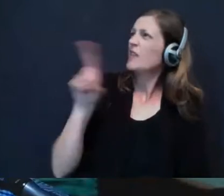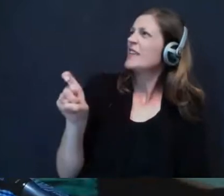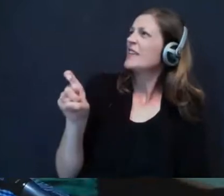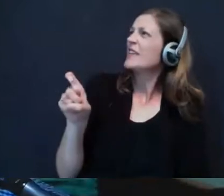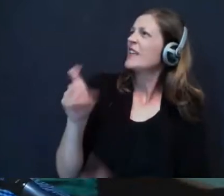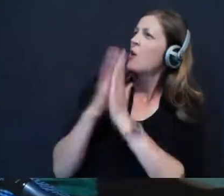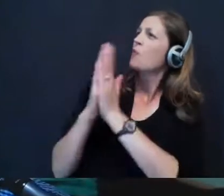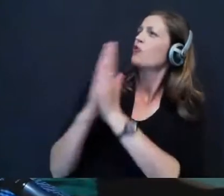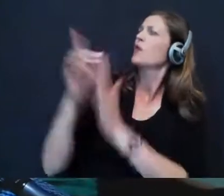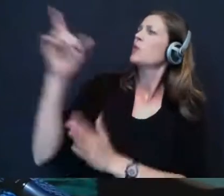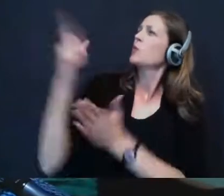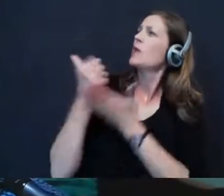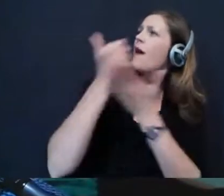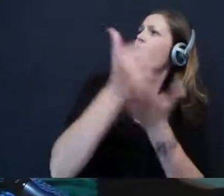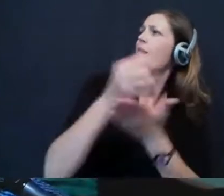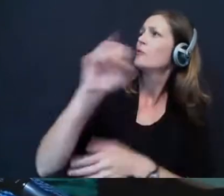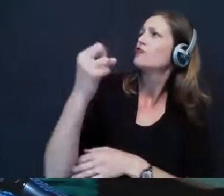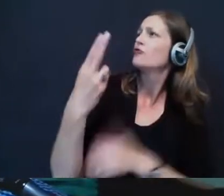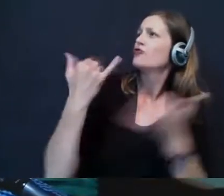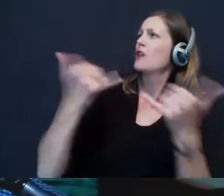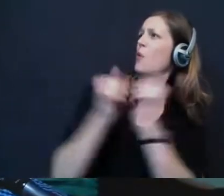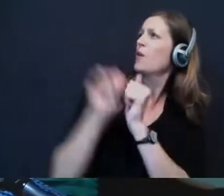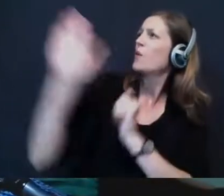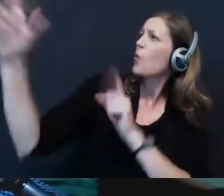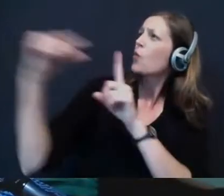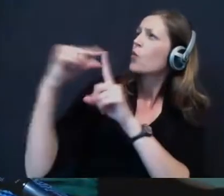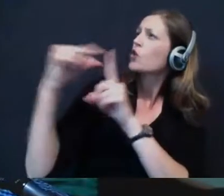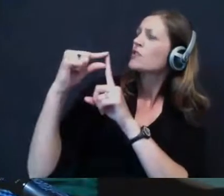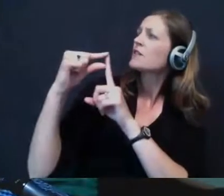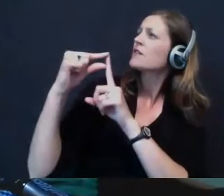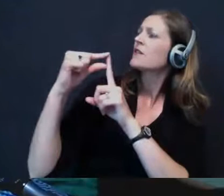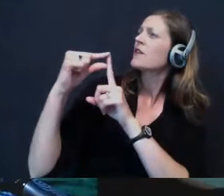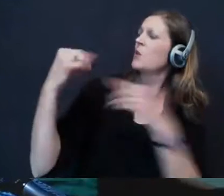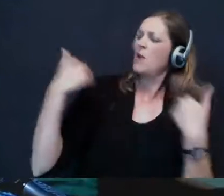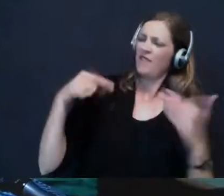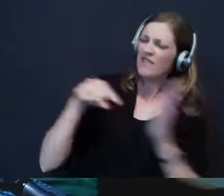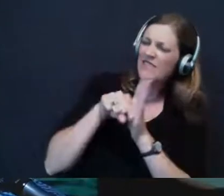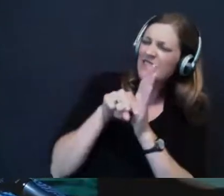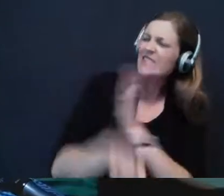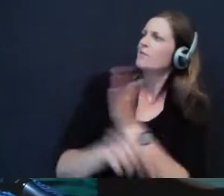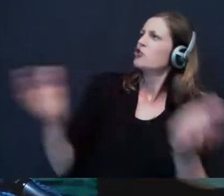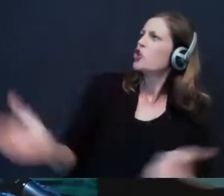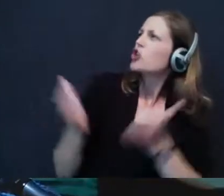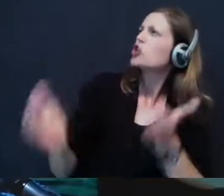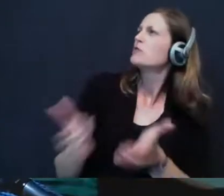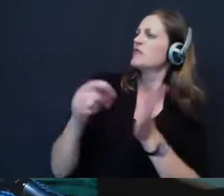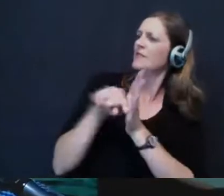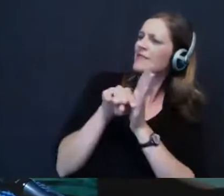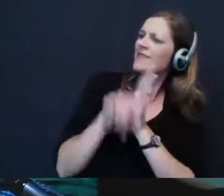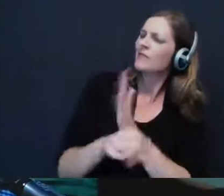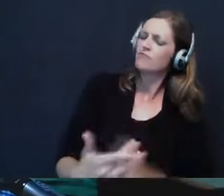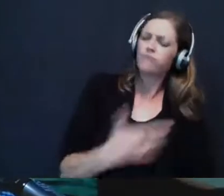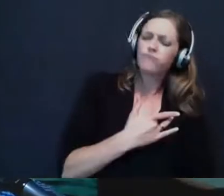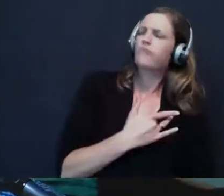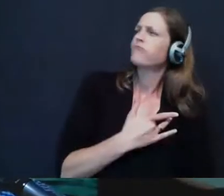anoint Josh now with your words. That there would be deep encouragement, and deep compassion, and